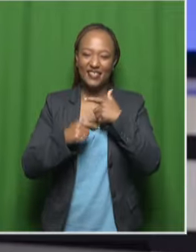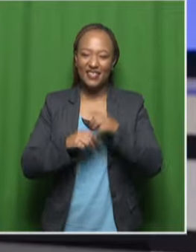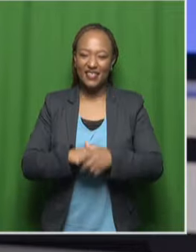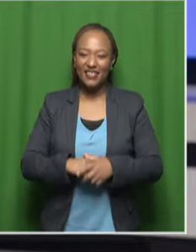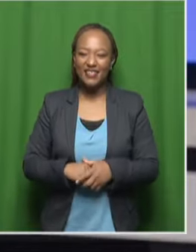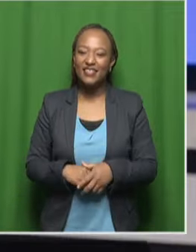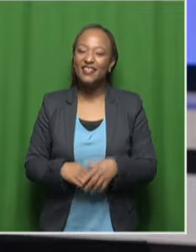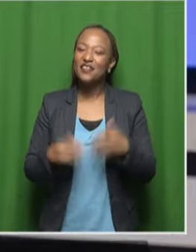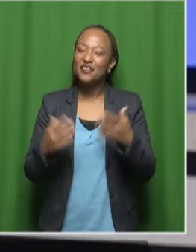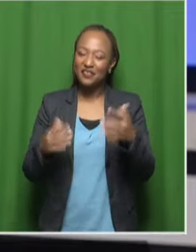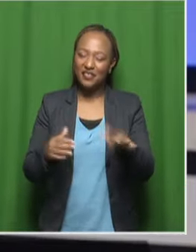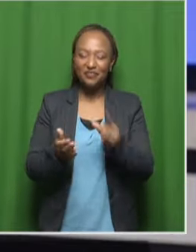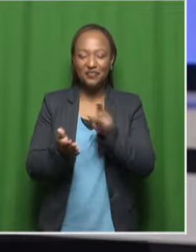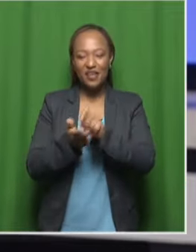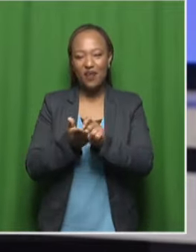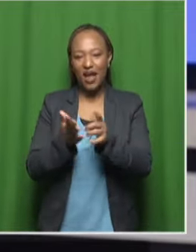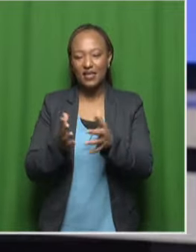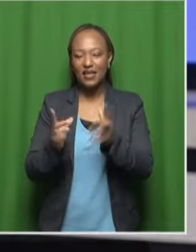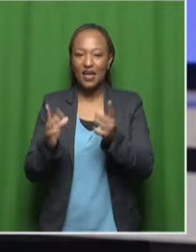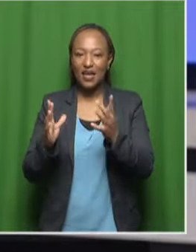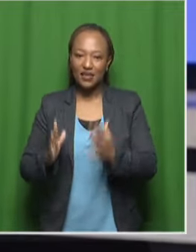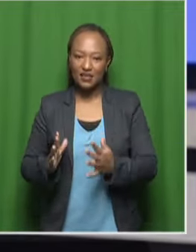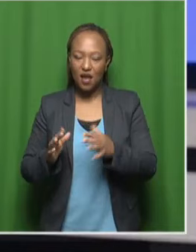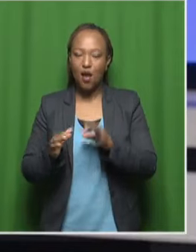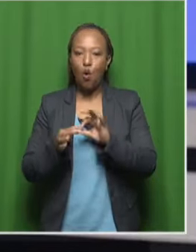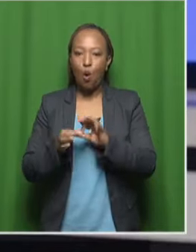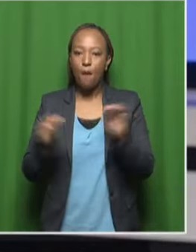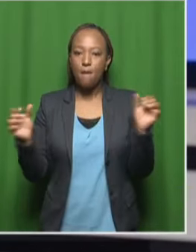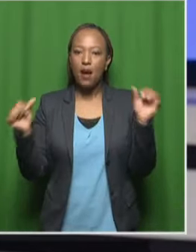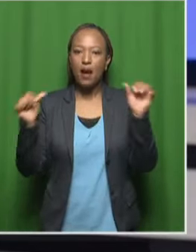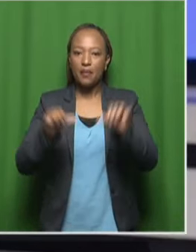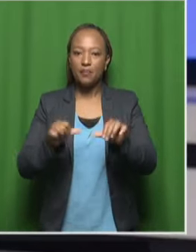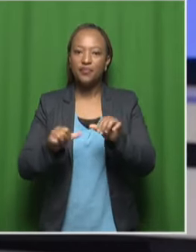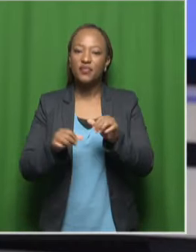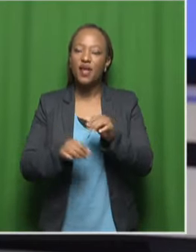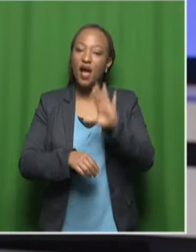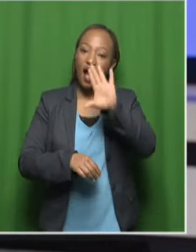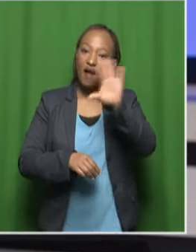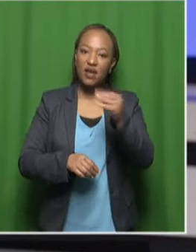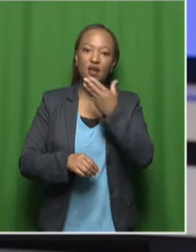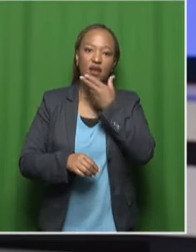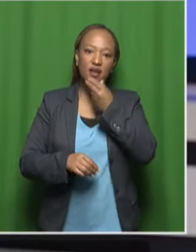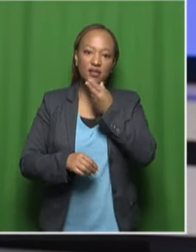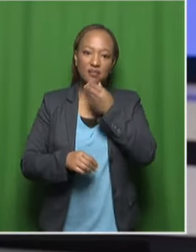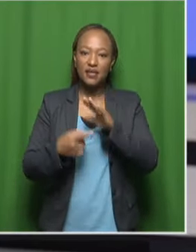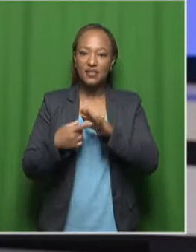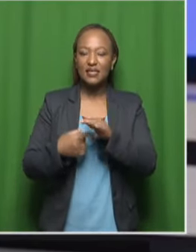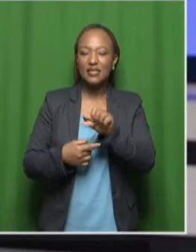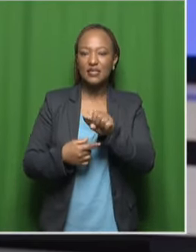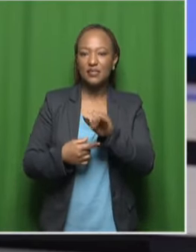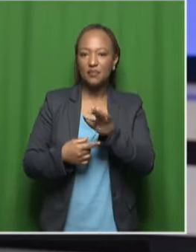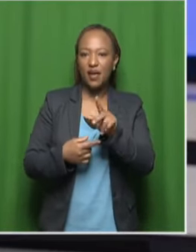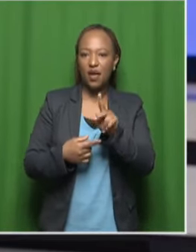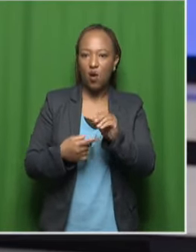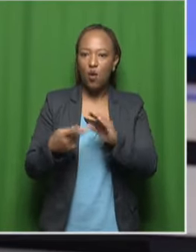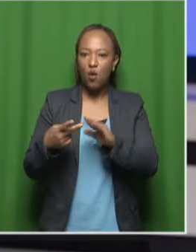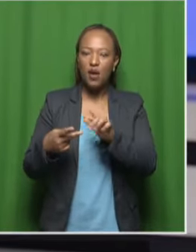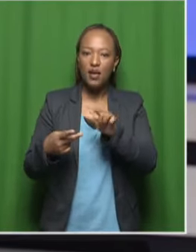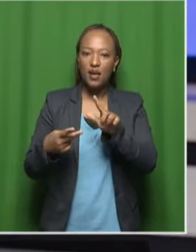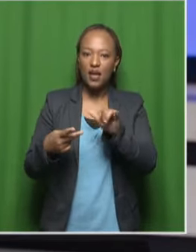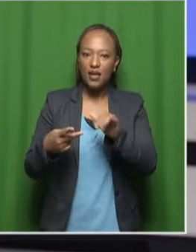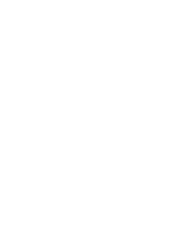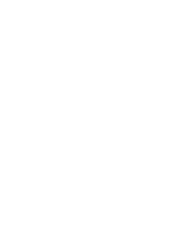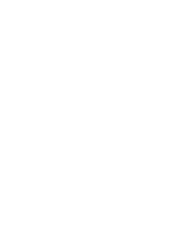All right. We just spoke to the writer and director of the film, Hulk Cumming, An African Christmas in Kudisbego and Lely Maki and award-winning veteran actress,